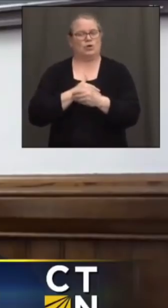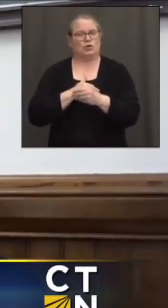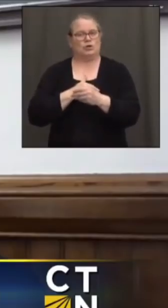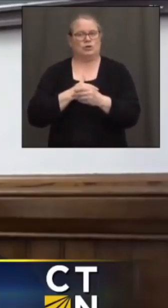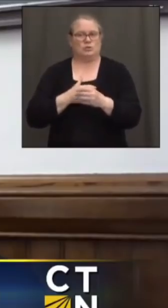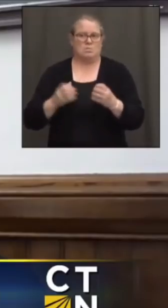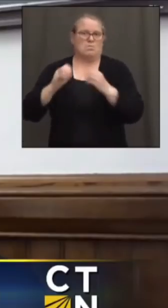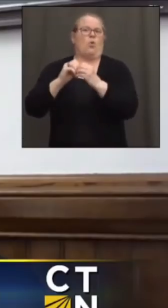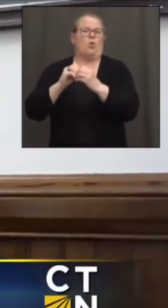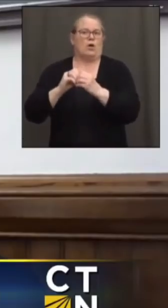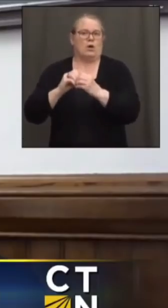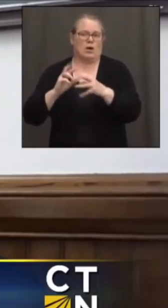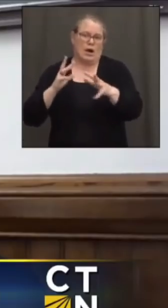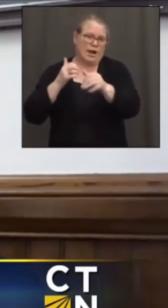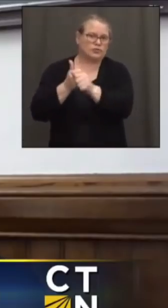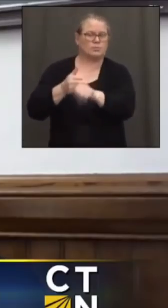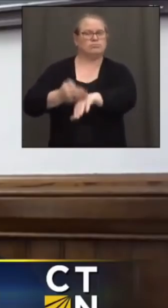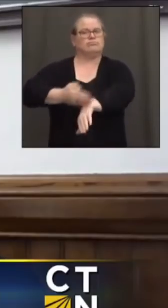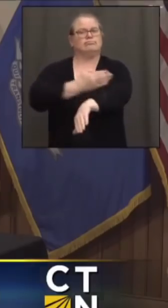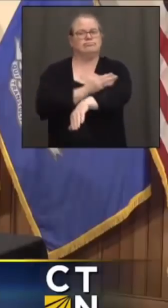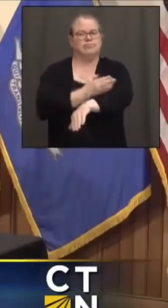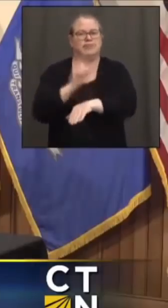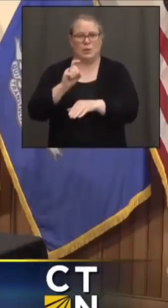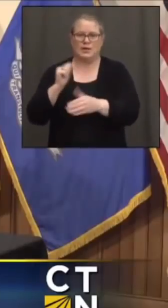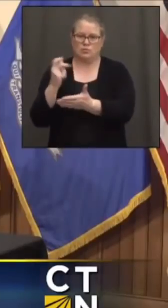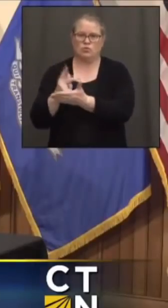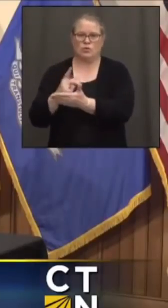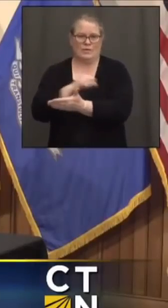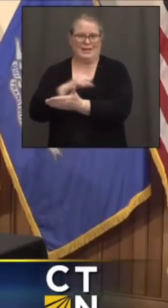that would have to get approved as well. Okay.